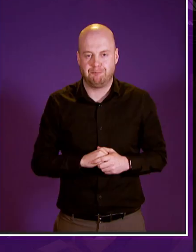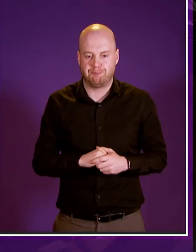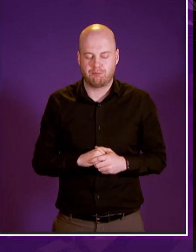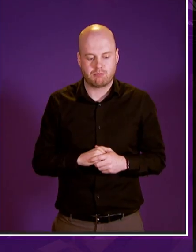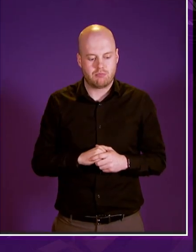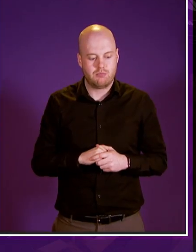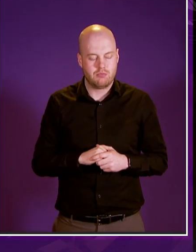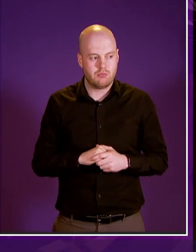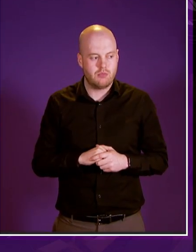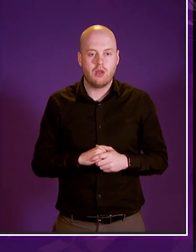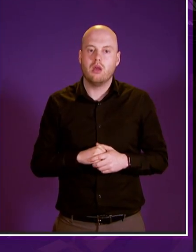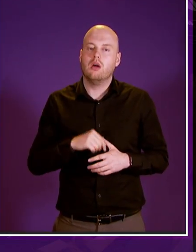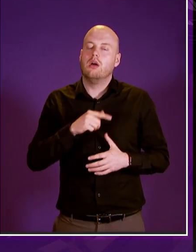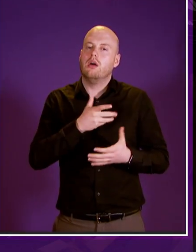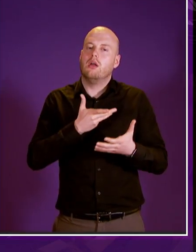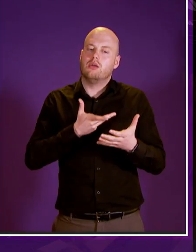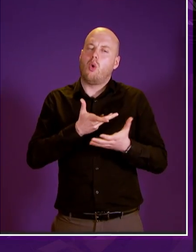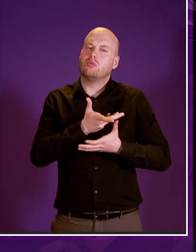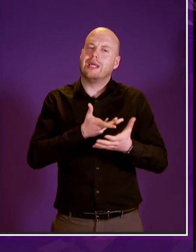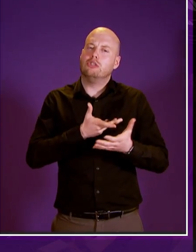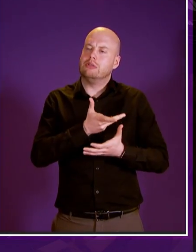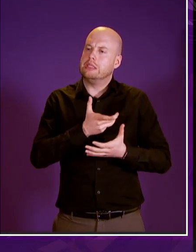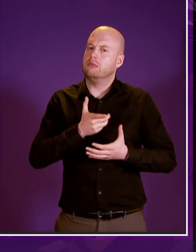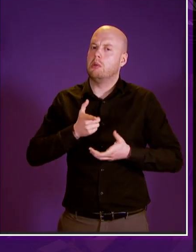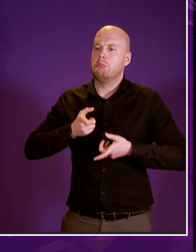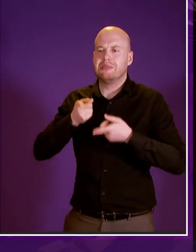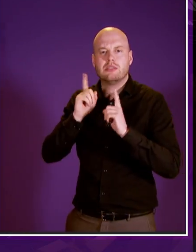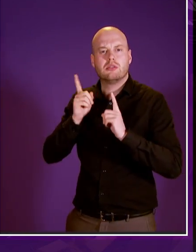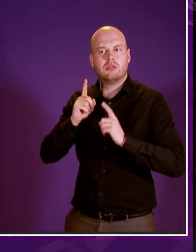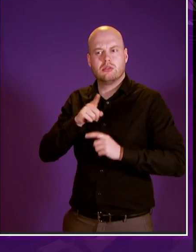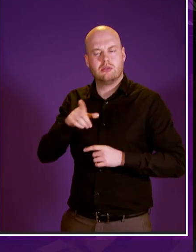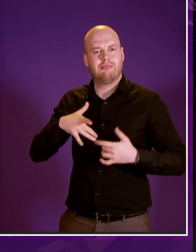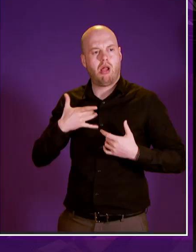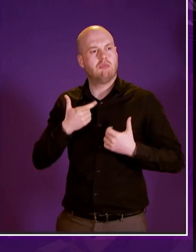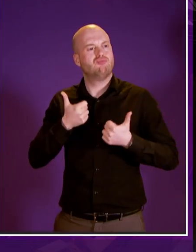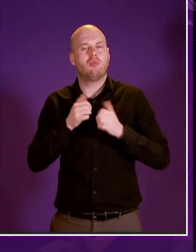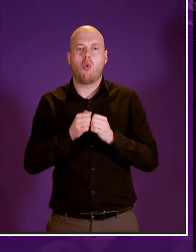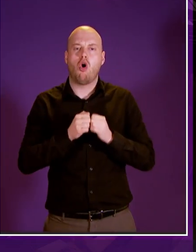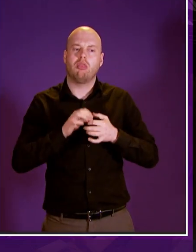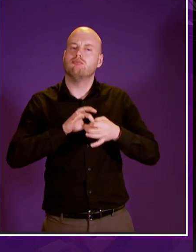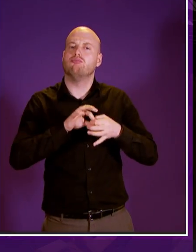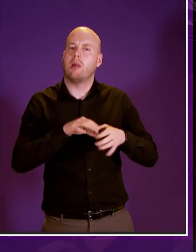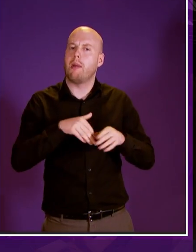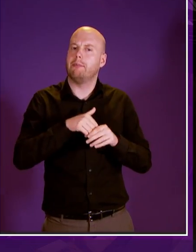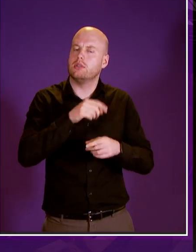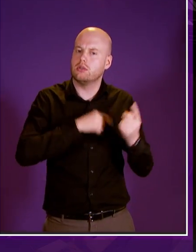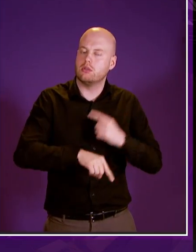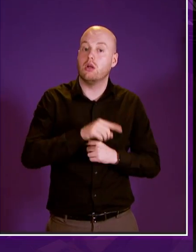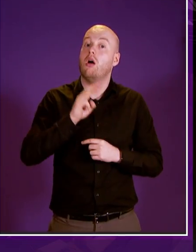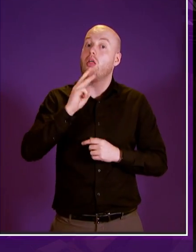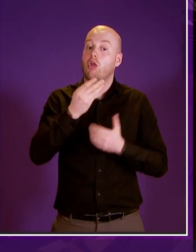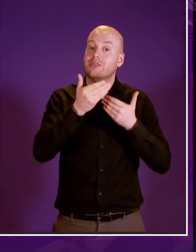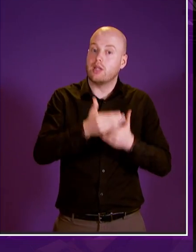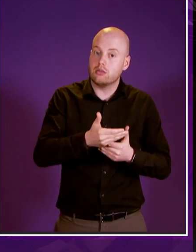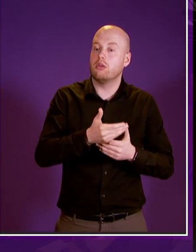i'm struck by how often the consultation and the willing of ministers to work with members and also the third sector and interested organizations